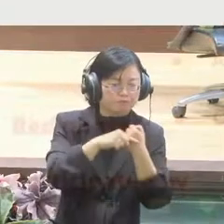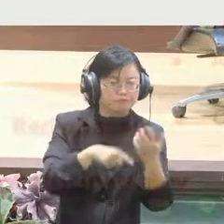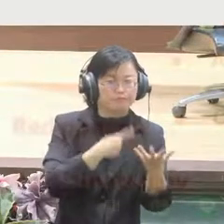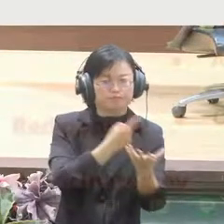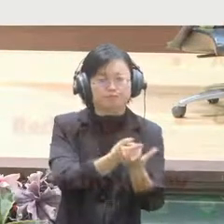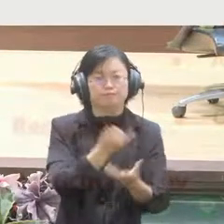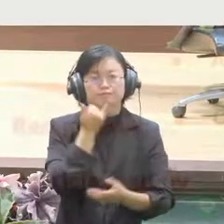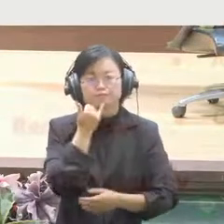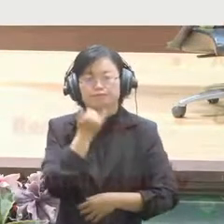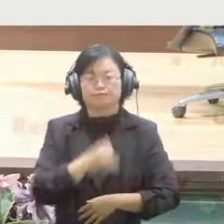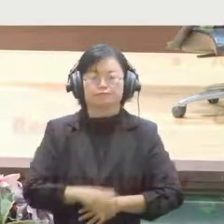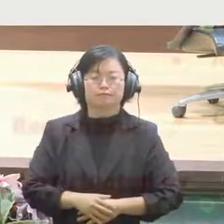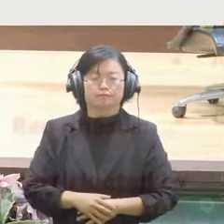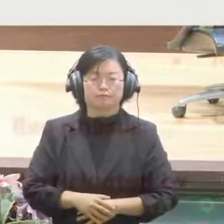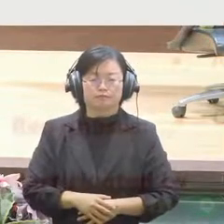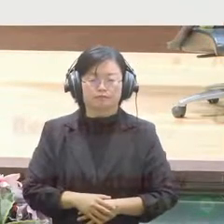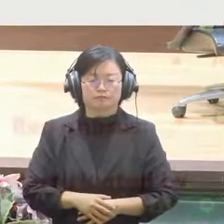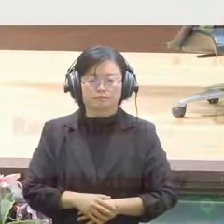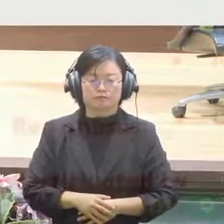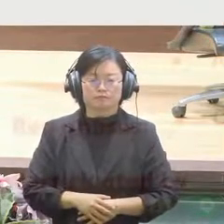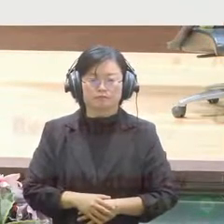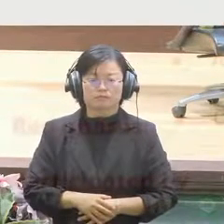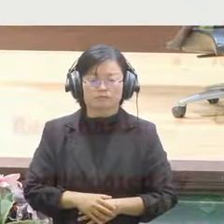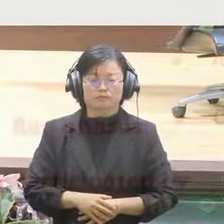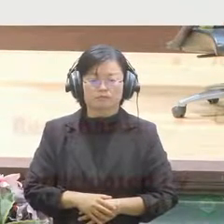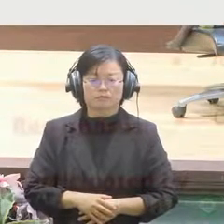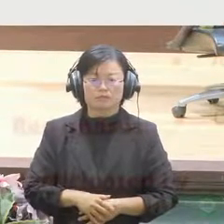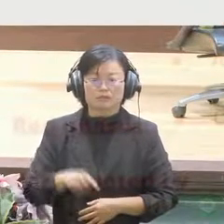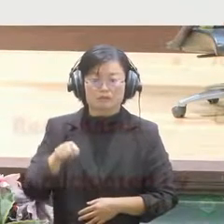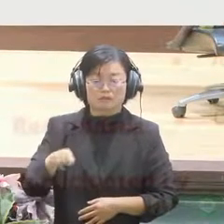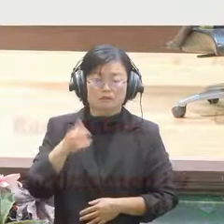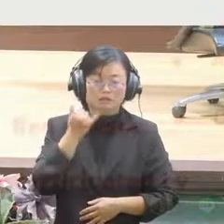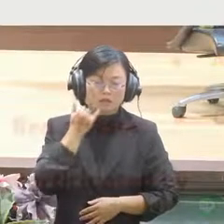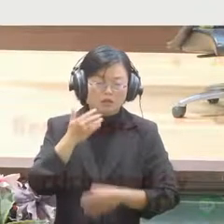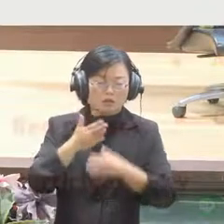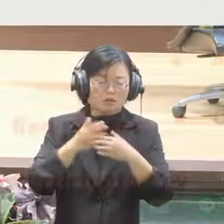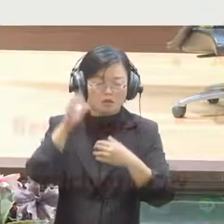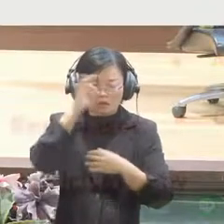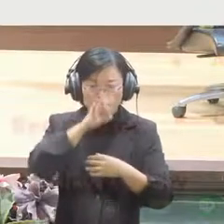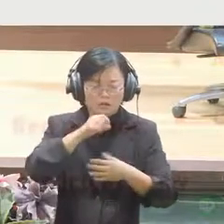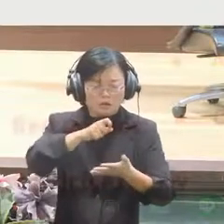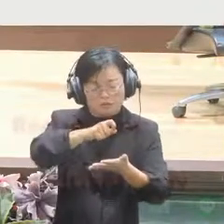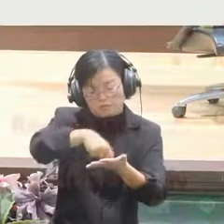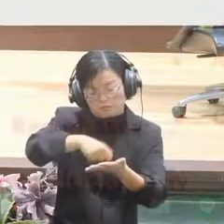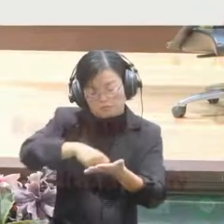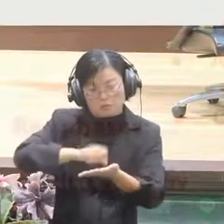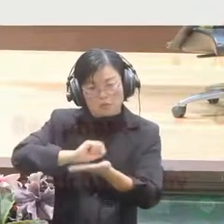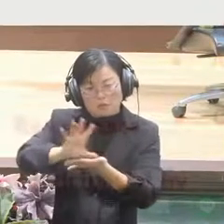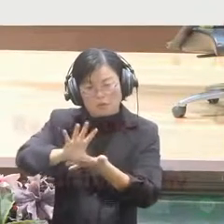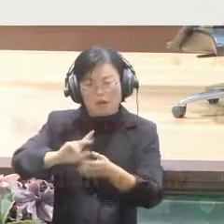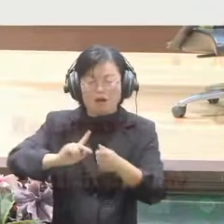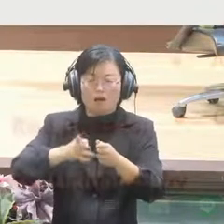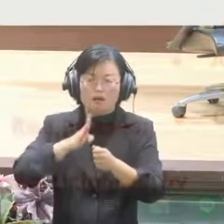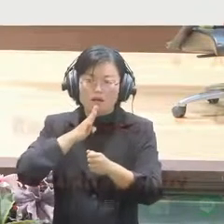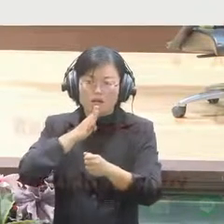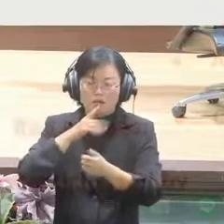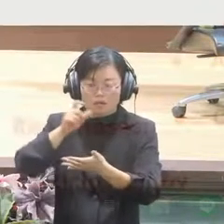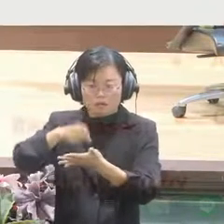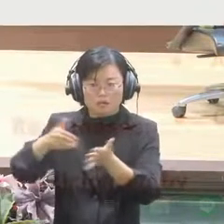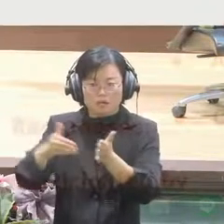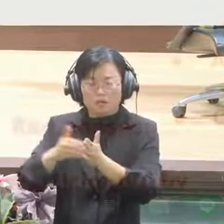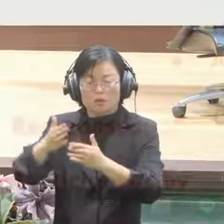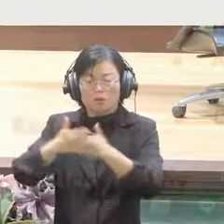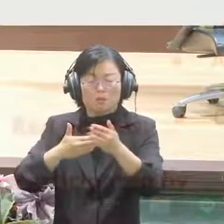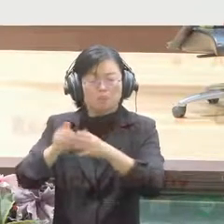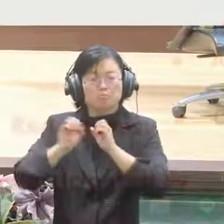help with our publication. So these would believe that there is a